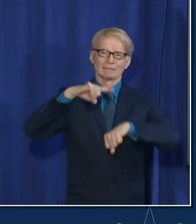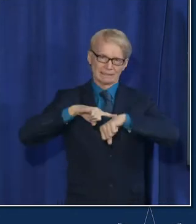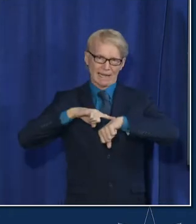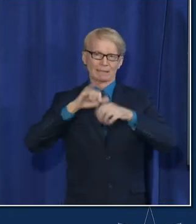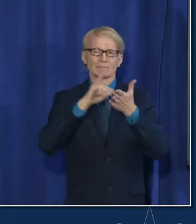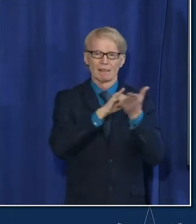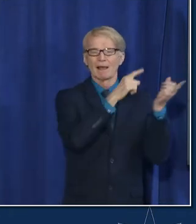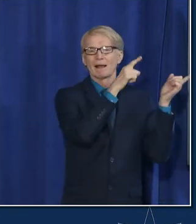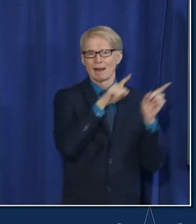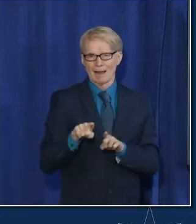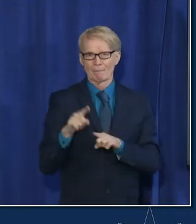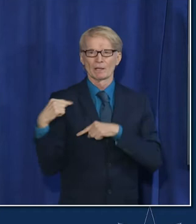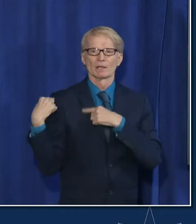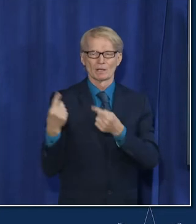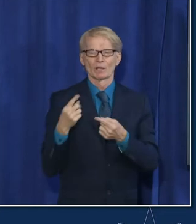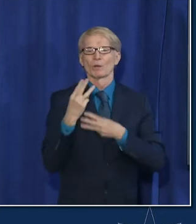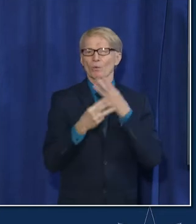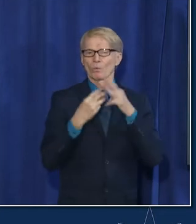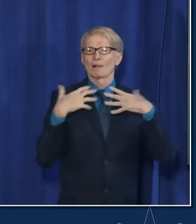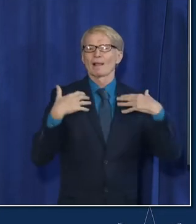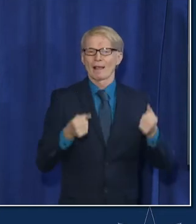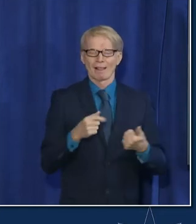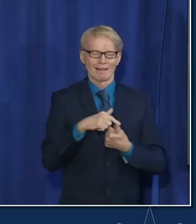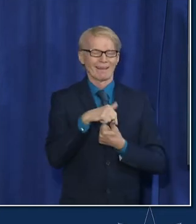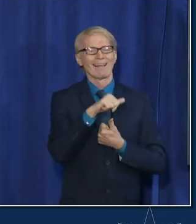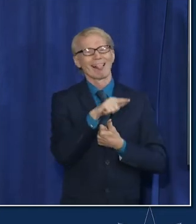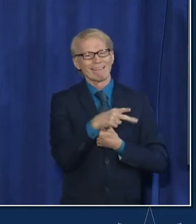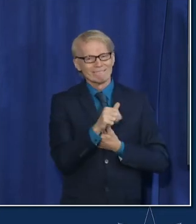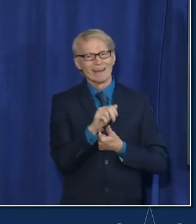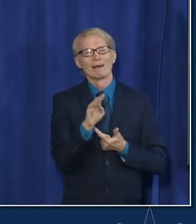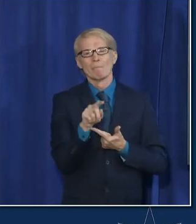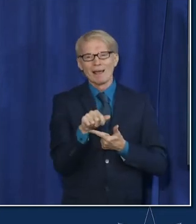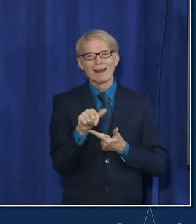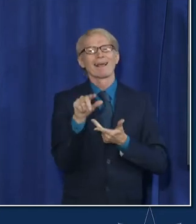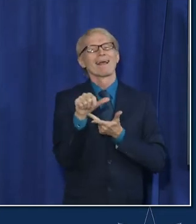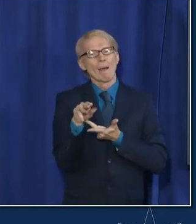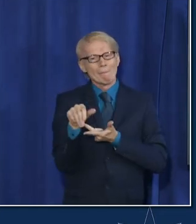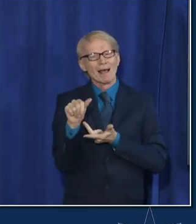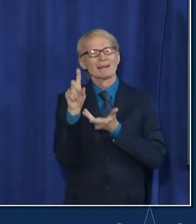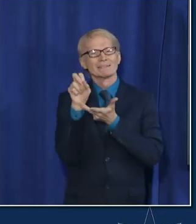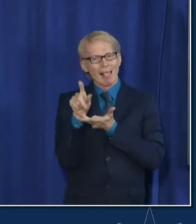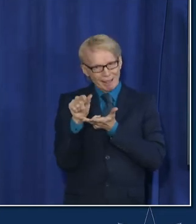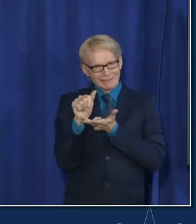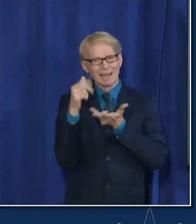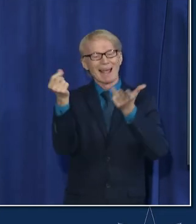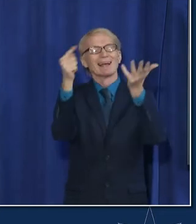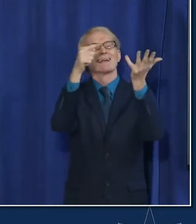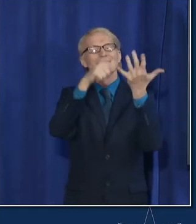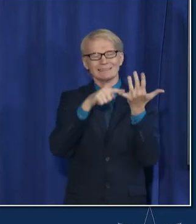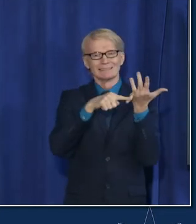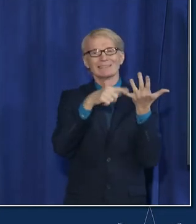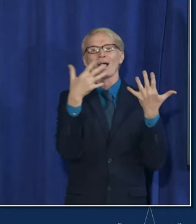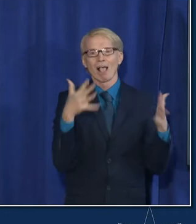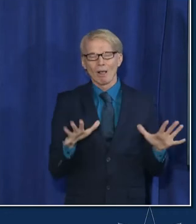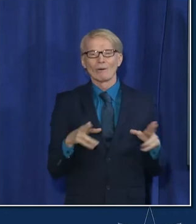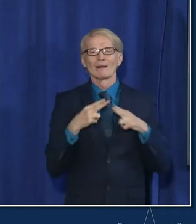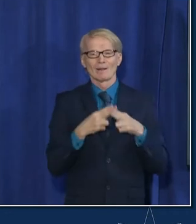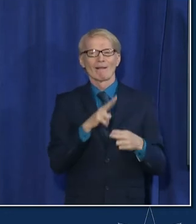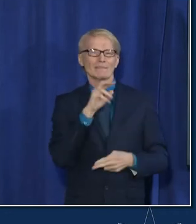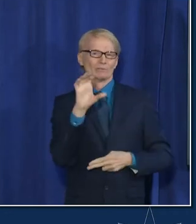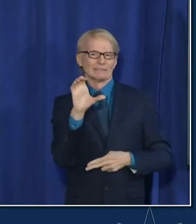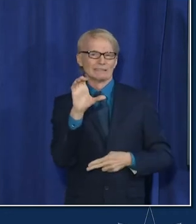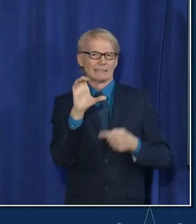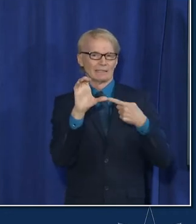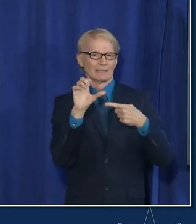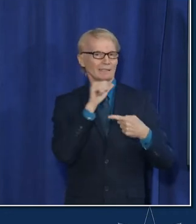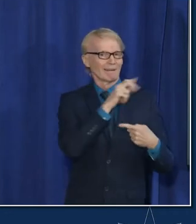identified by the who alpha beta gamma delta and now right away this one was already labeled a variant of concern